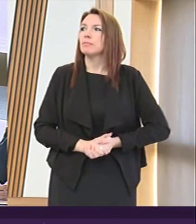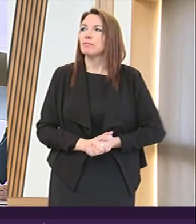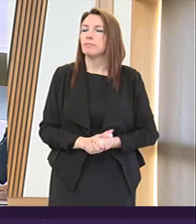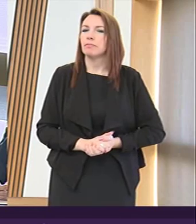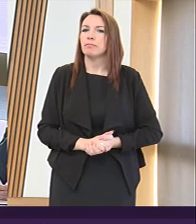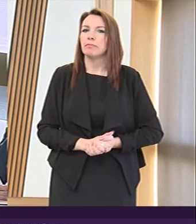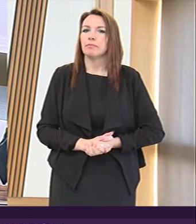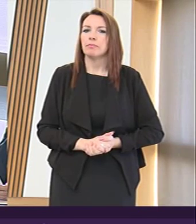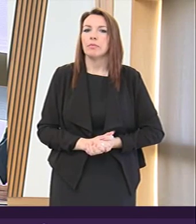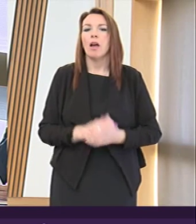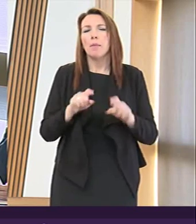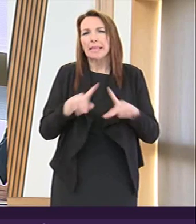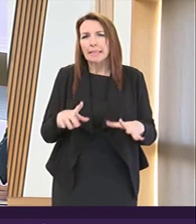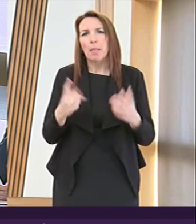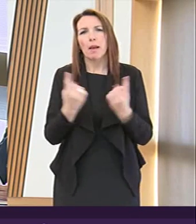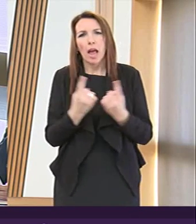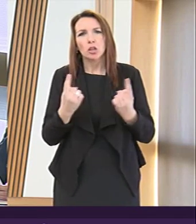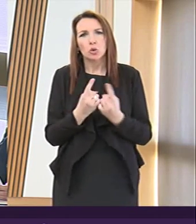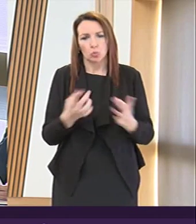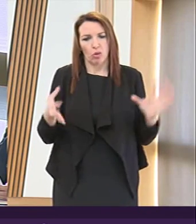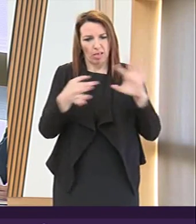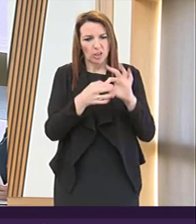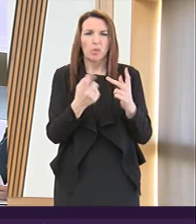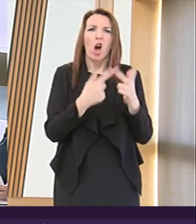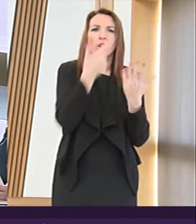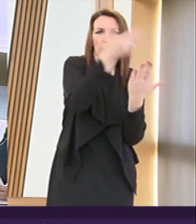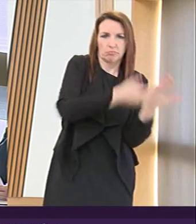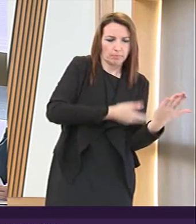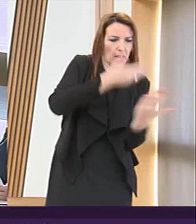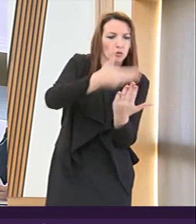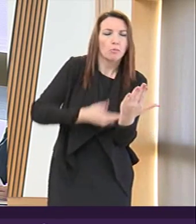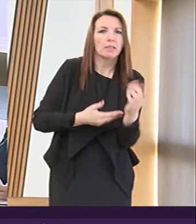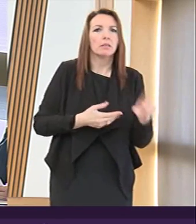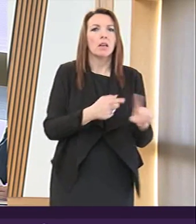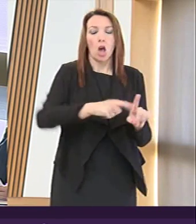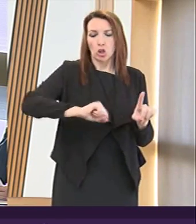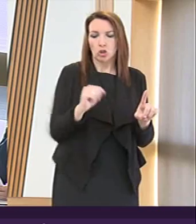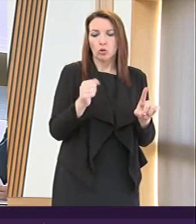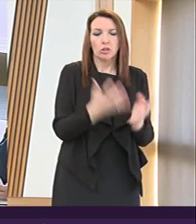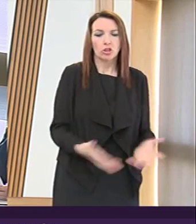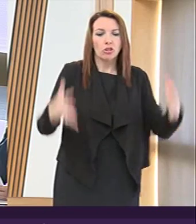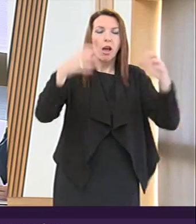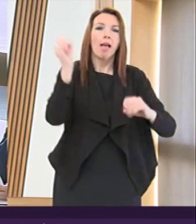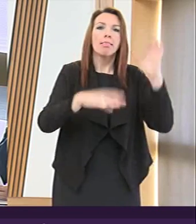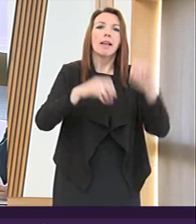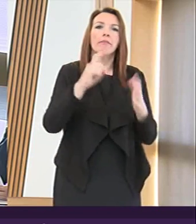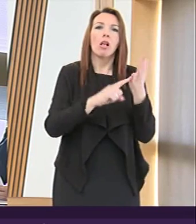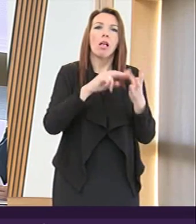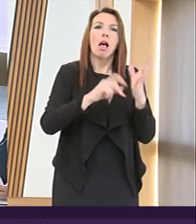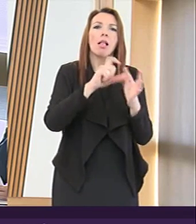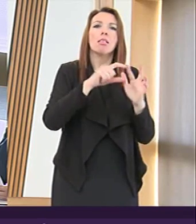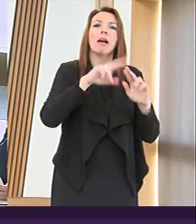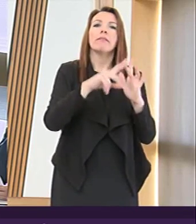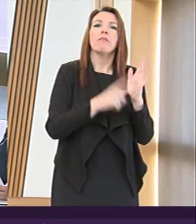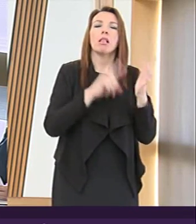A similar issue has arisen in relation to the following instrument, which is the Scottish Landfill Tax Exemption Certificates Order